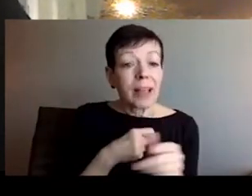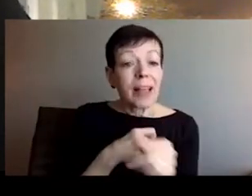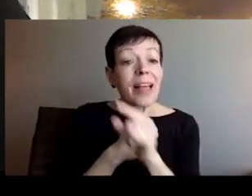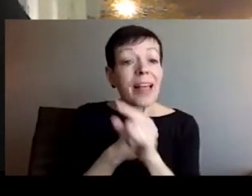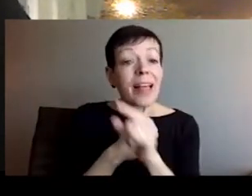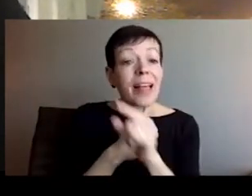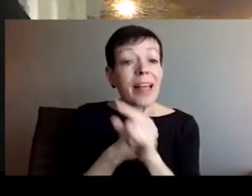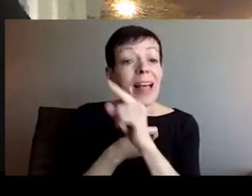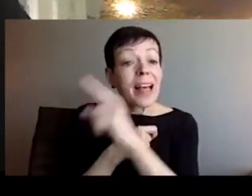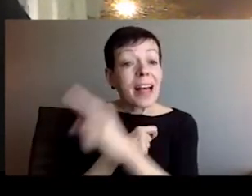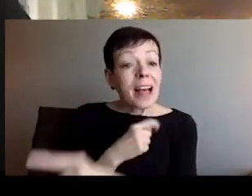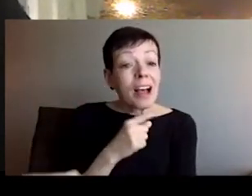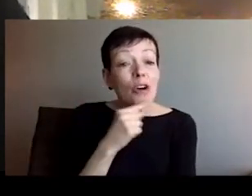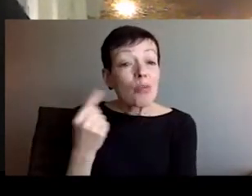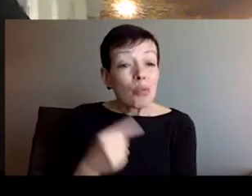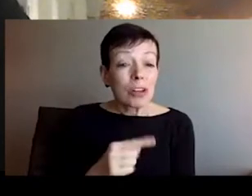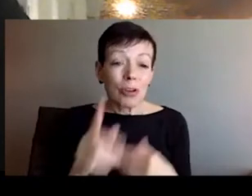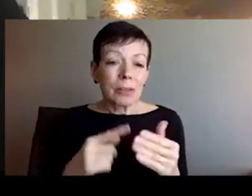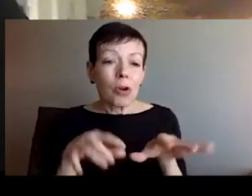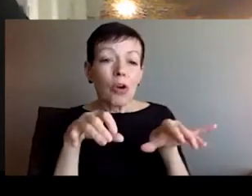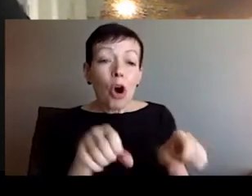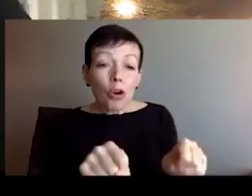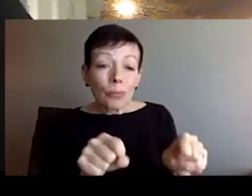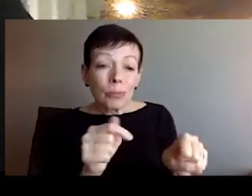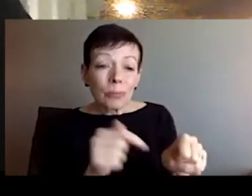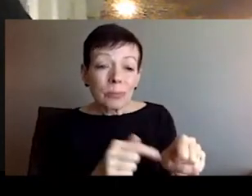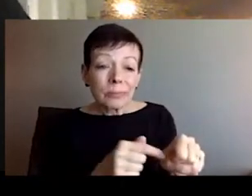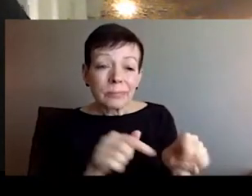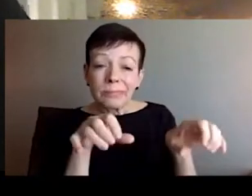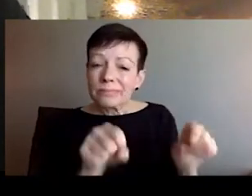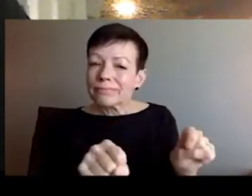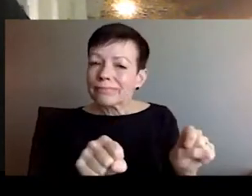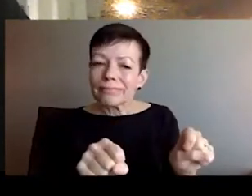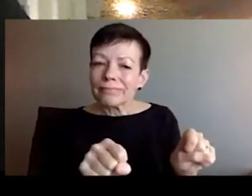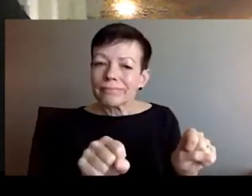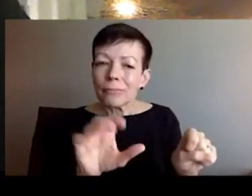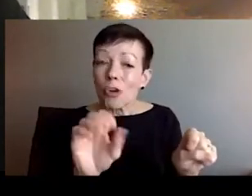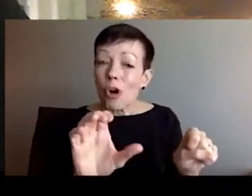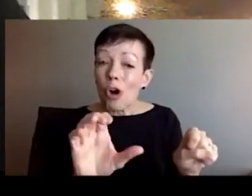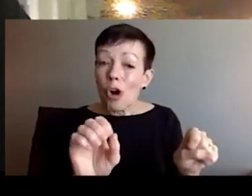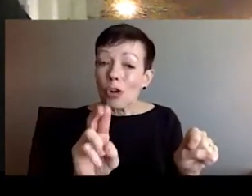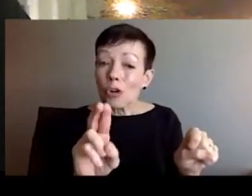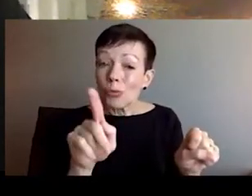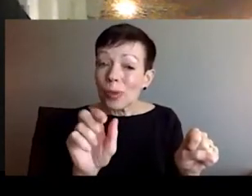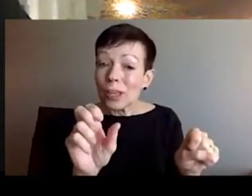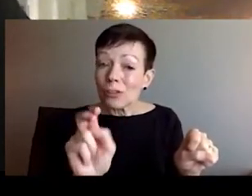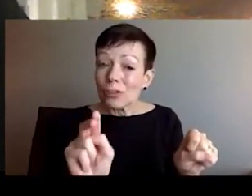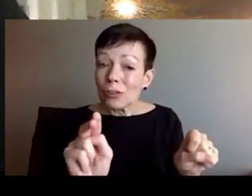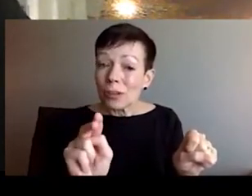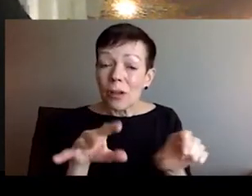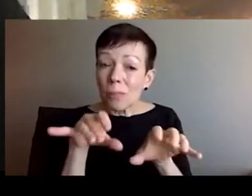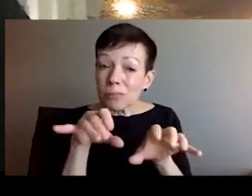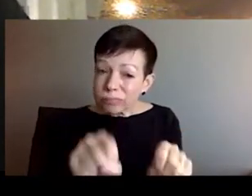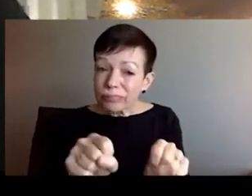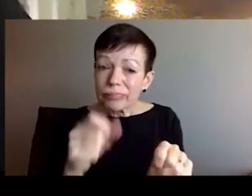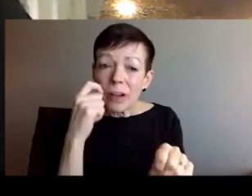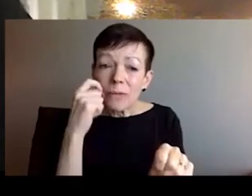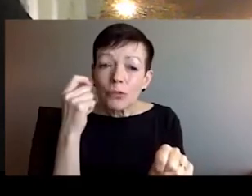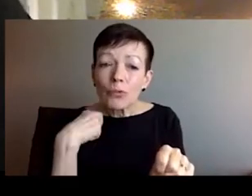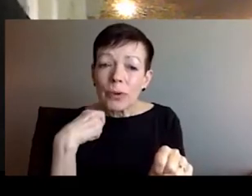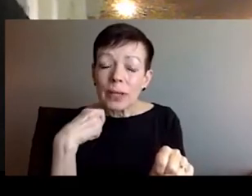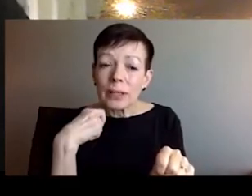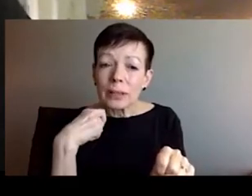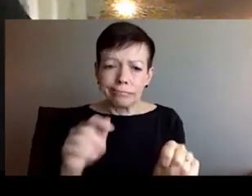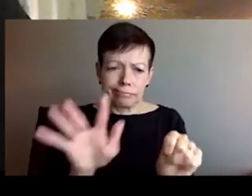political strategy of Russia. What is happening now, this is completely different, because